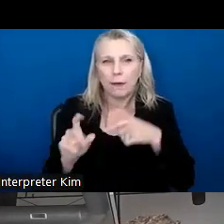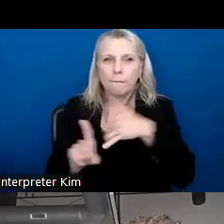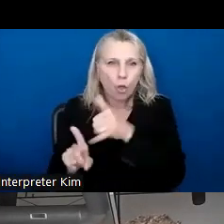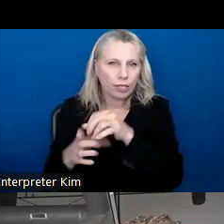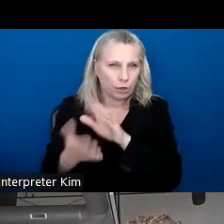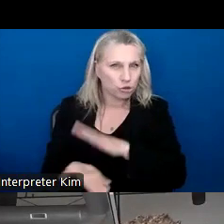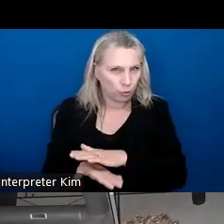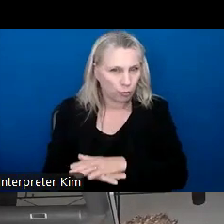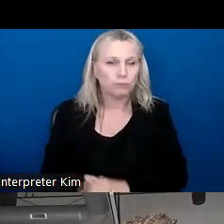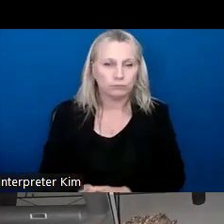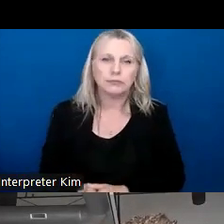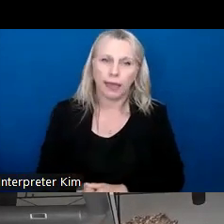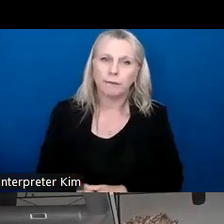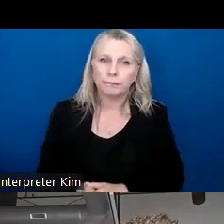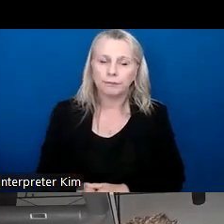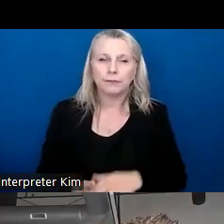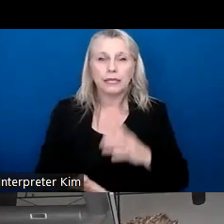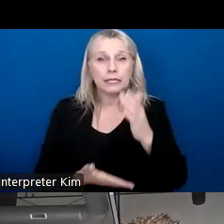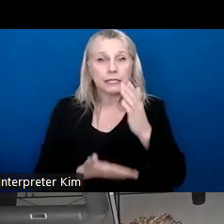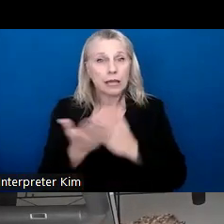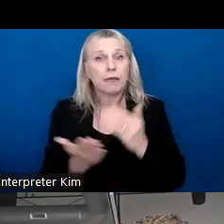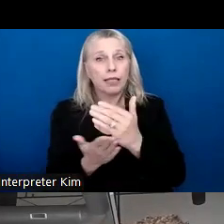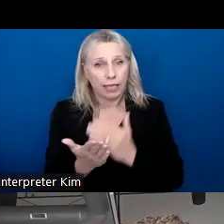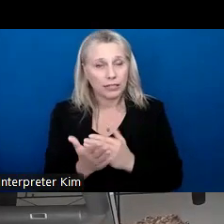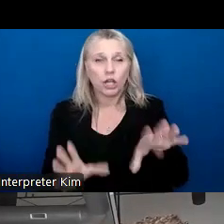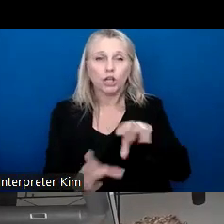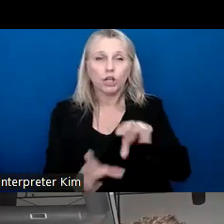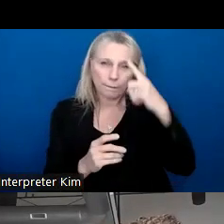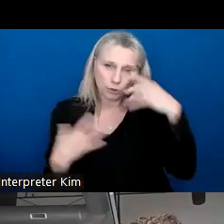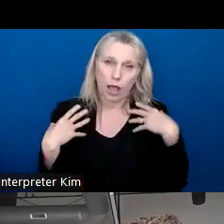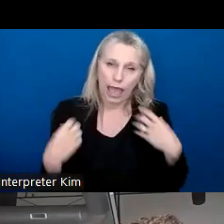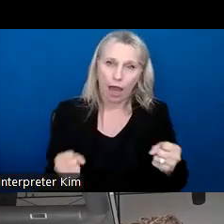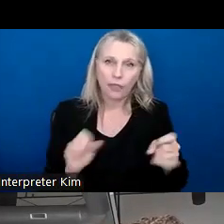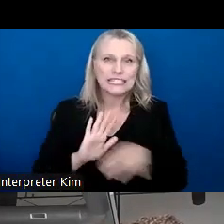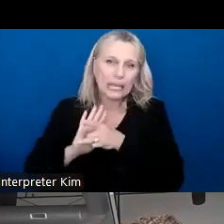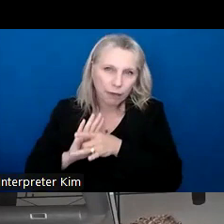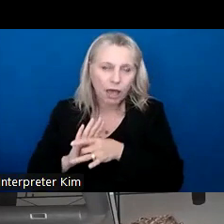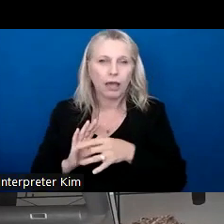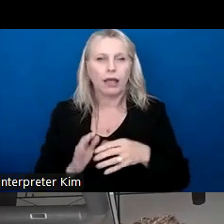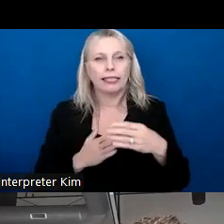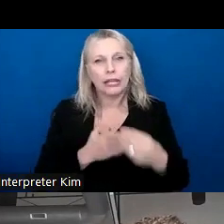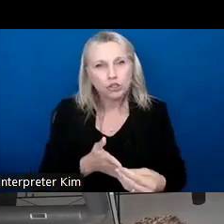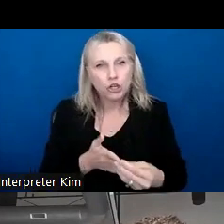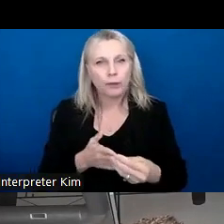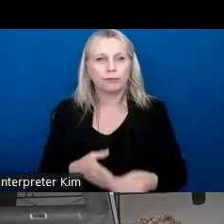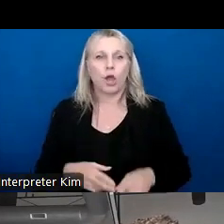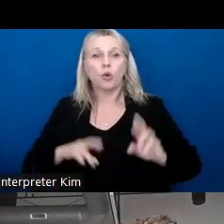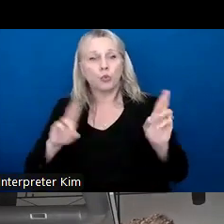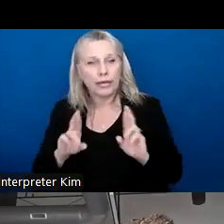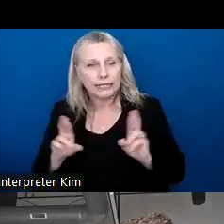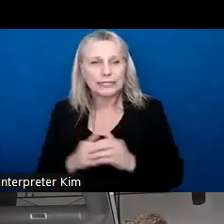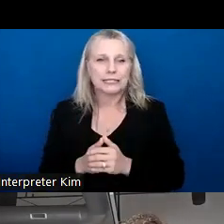Um, yeah. And some of the lessons included mental health stigma, leadership, um, readiness, mindfulness,